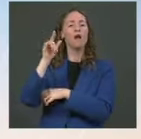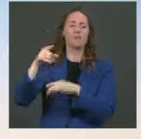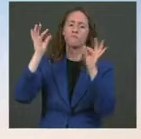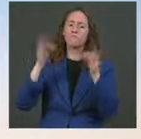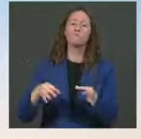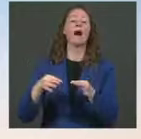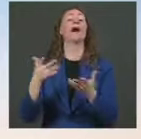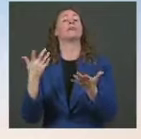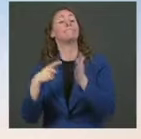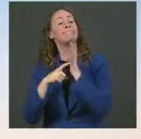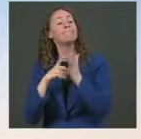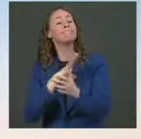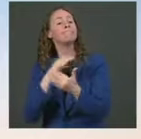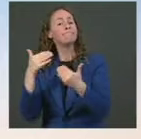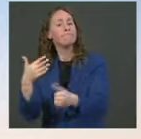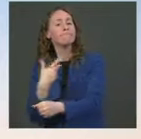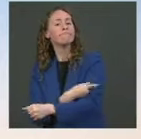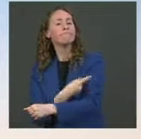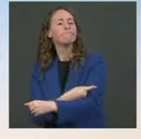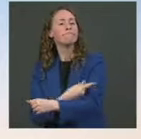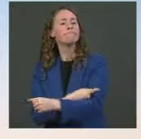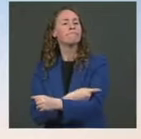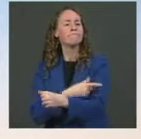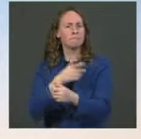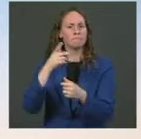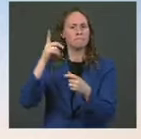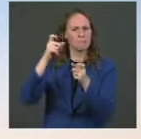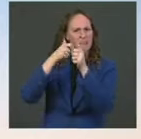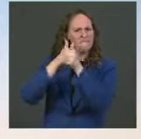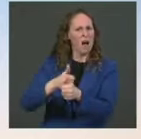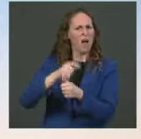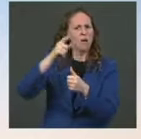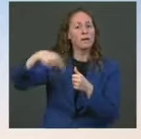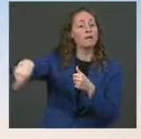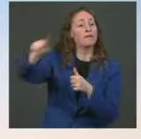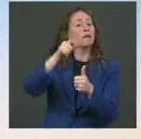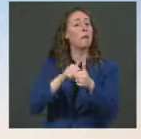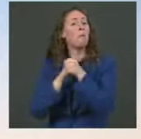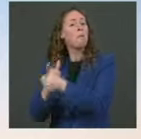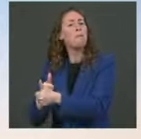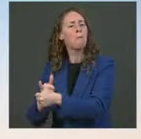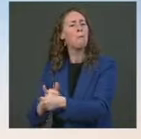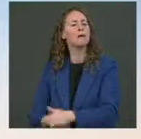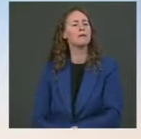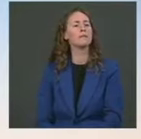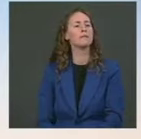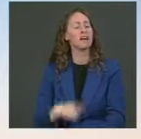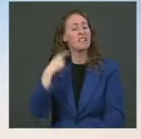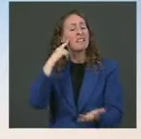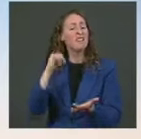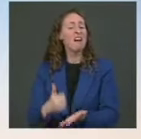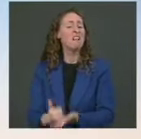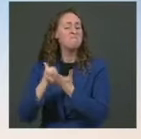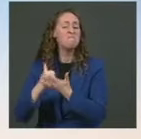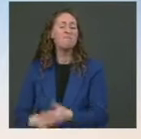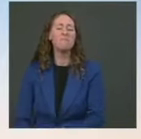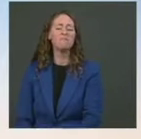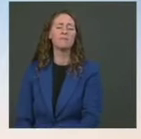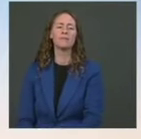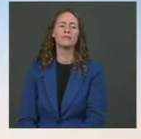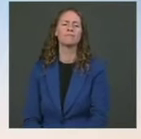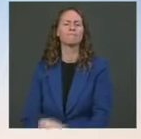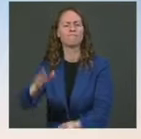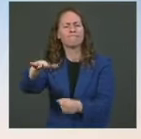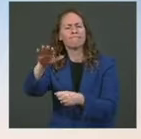timeline that it's required. And, you know, that's something that made sense. Is the administration considering offering federal funding